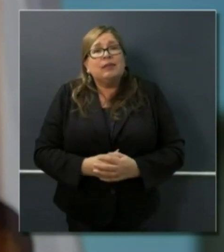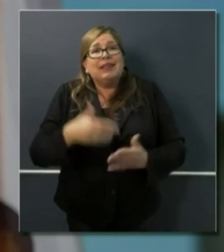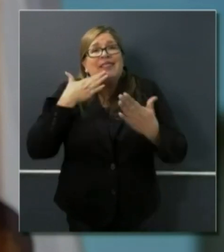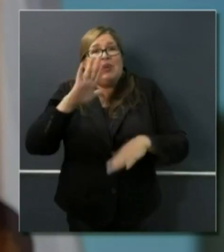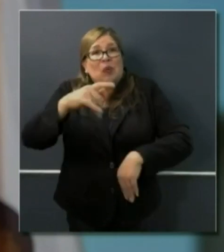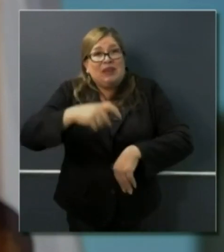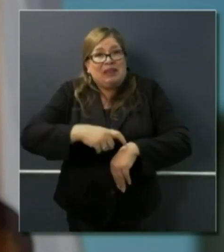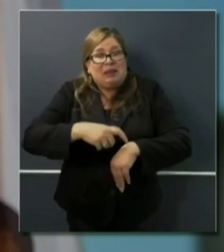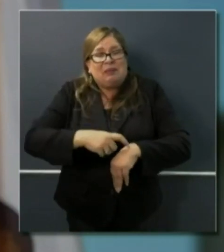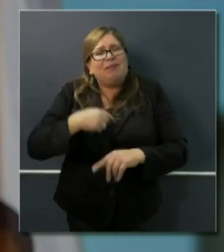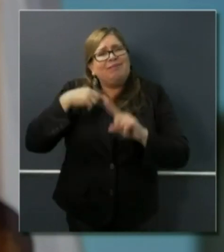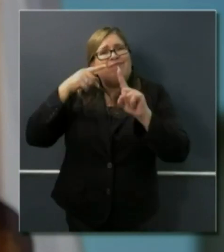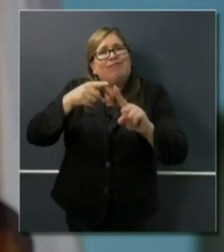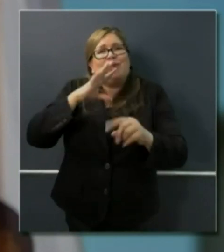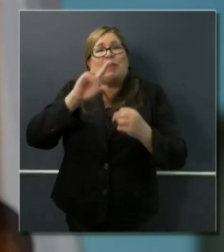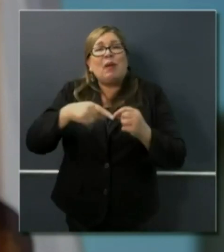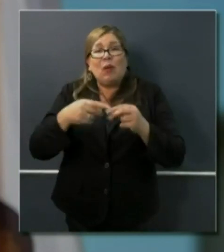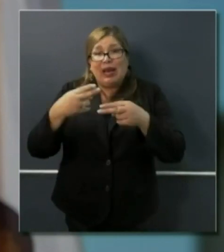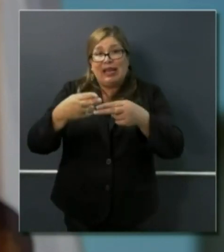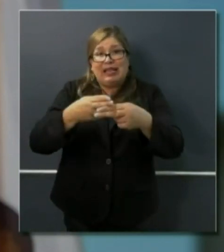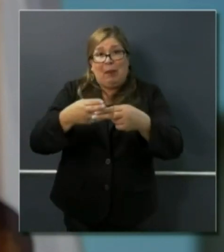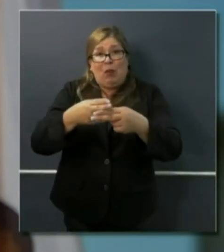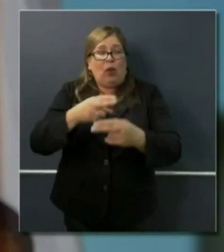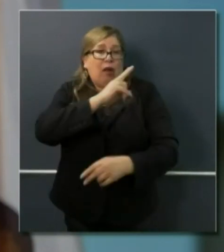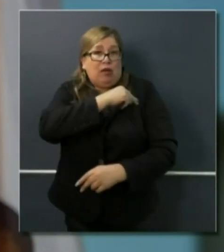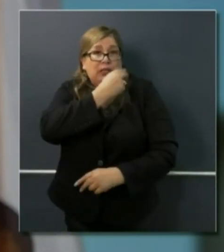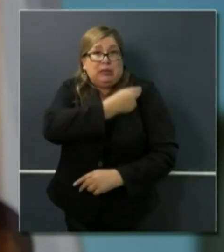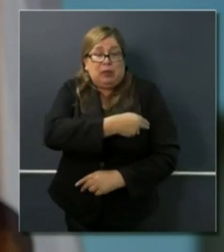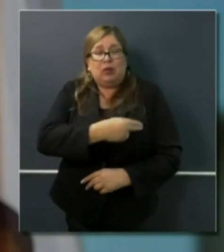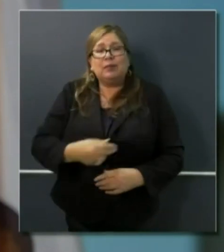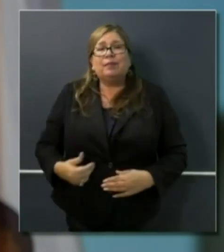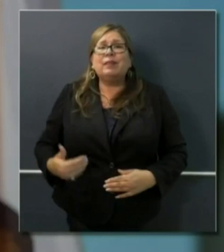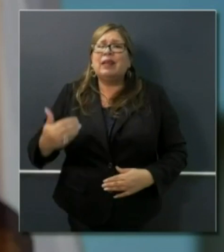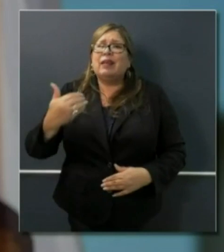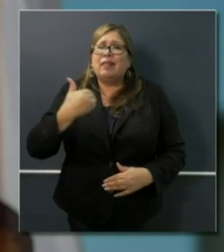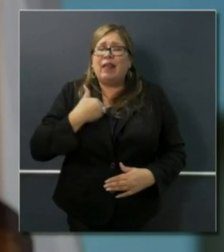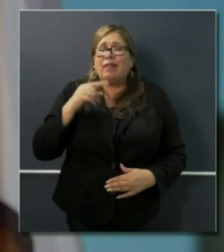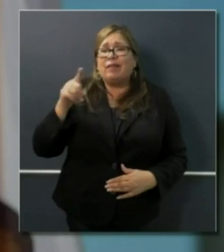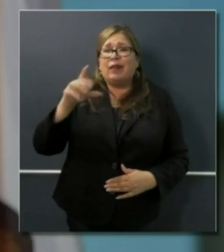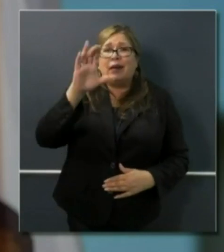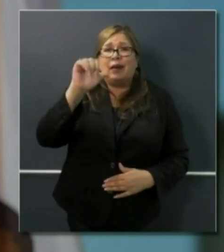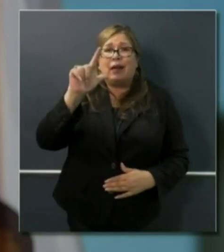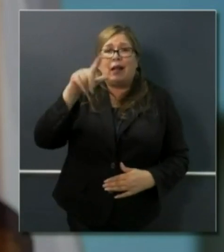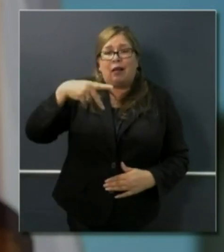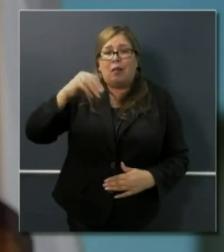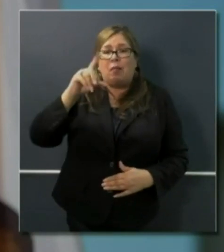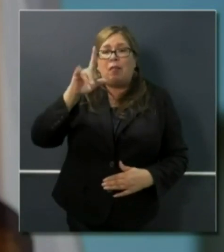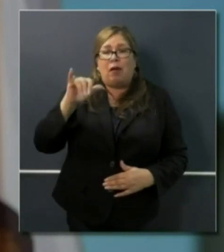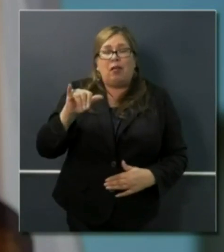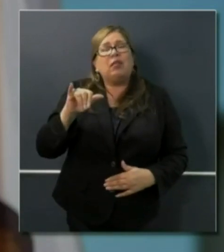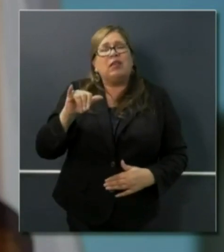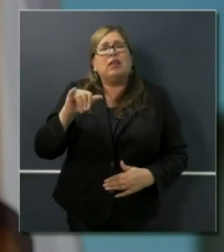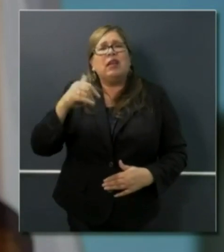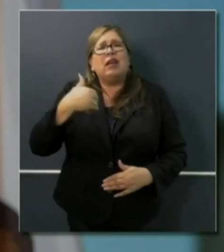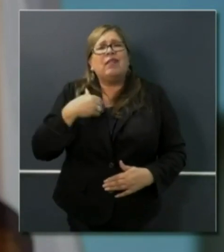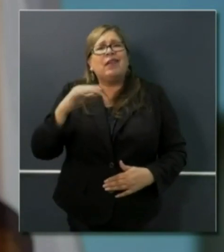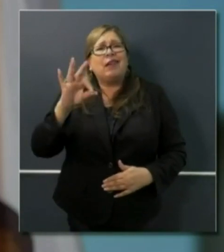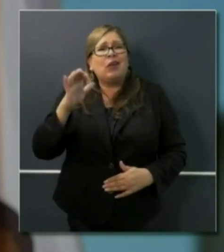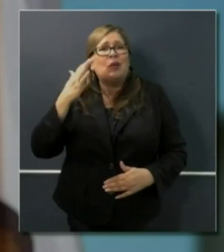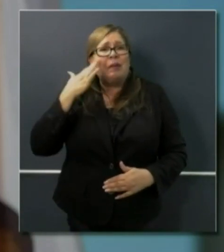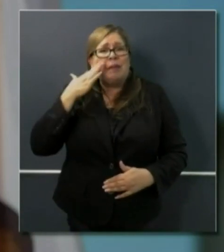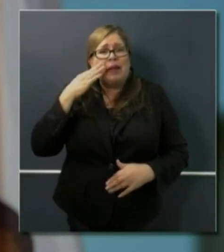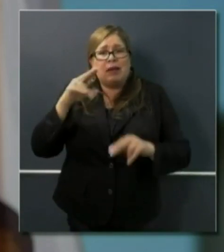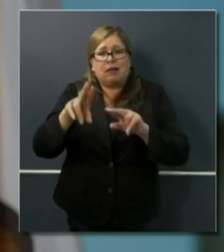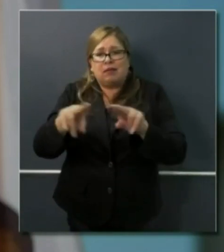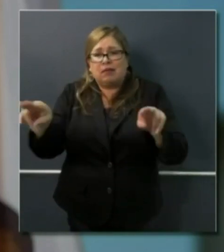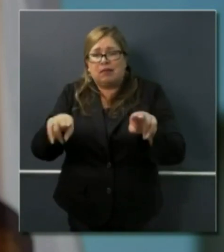being set up. There's a 900-bed temporary hospital and a gymnasium at Cal Poly here in San Luis Obispo. But